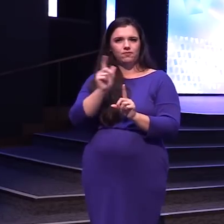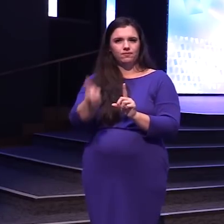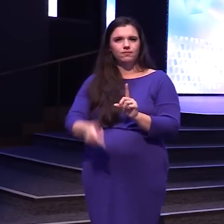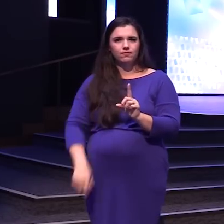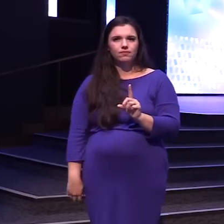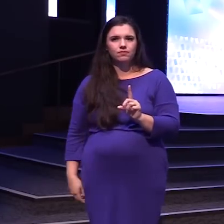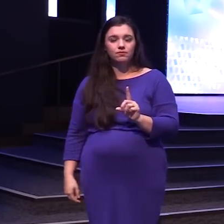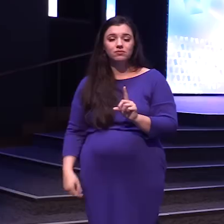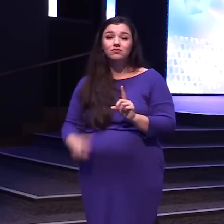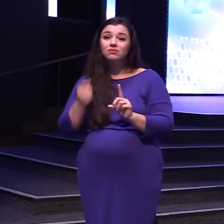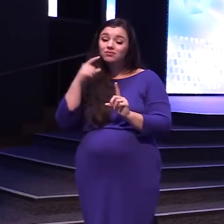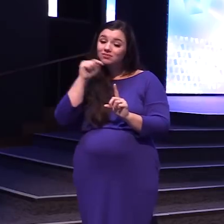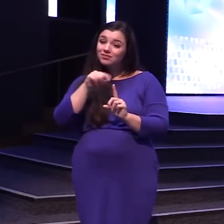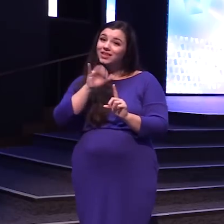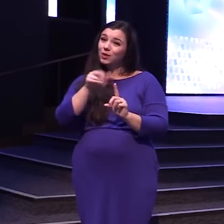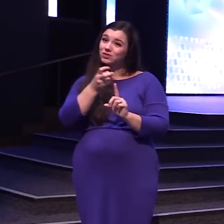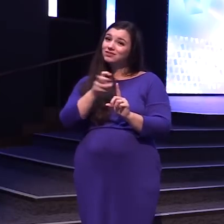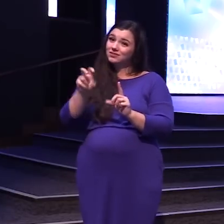He was in a new season